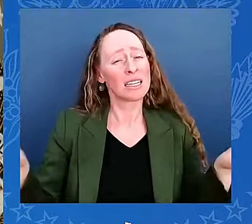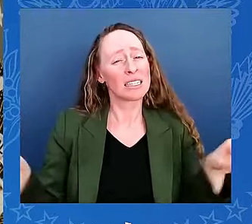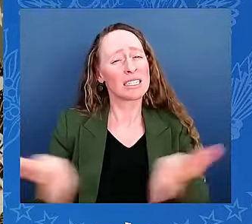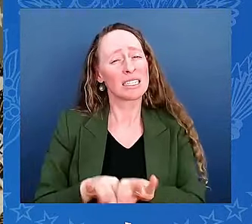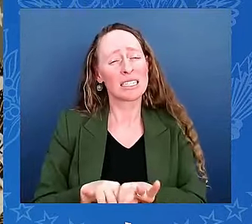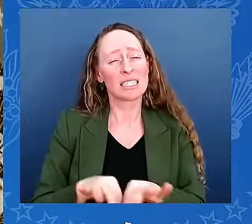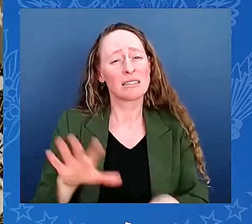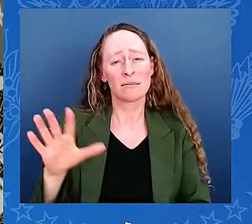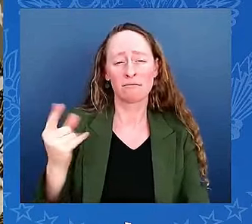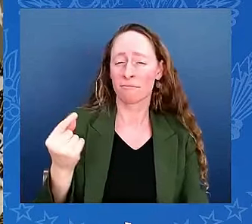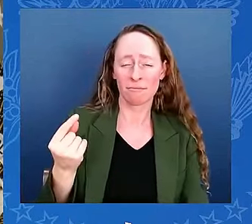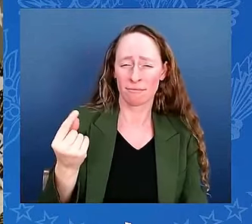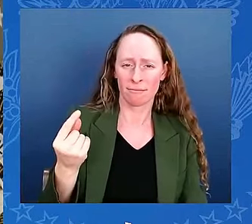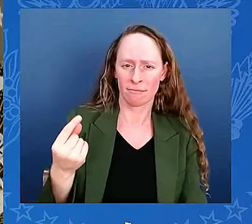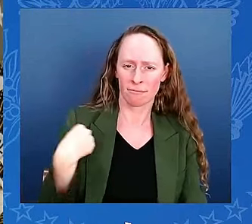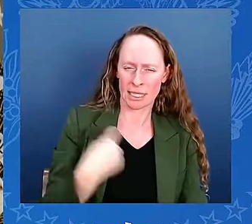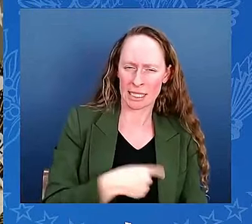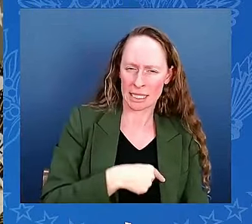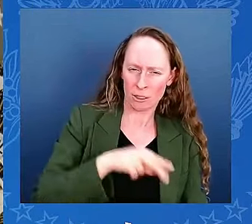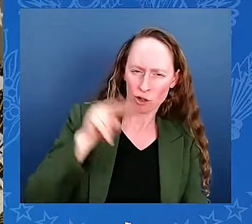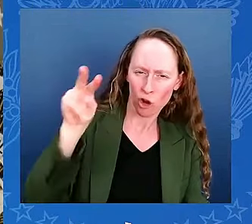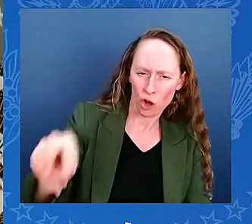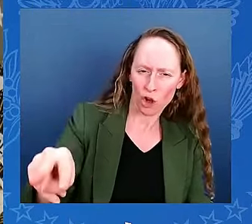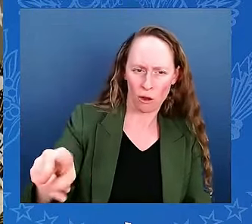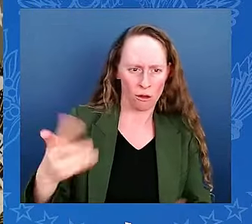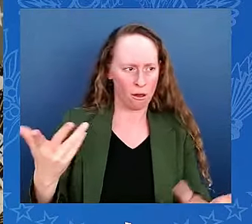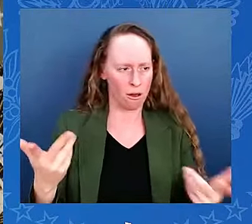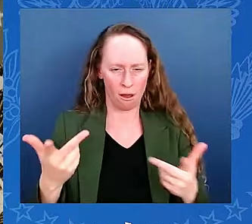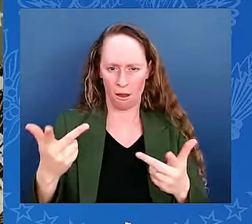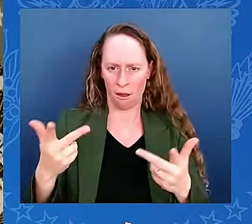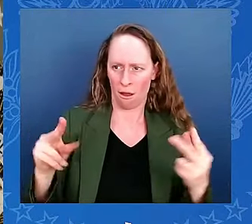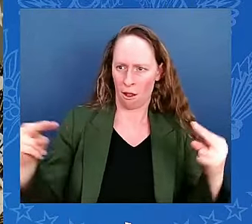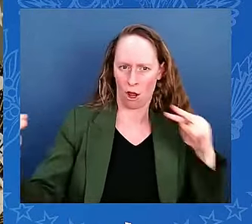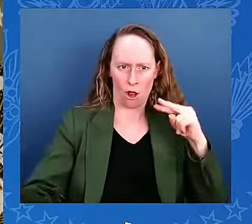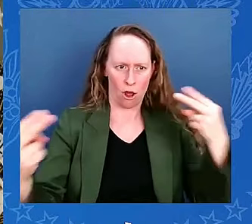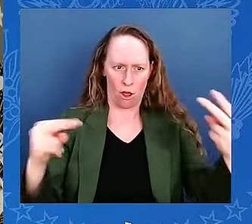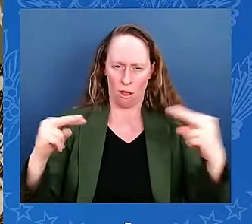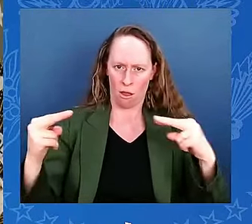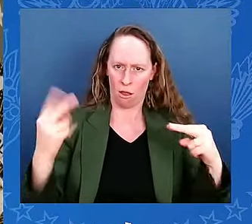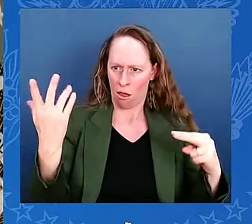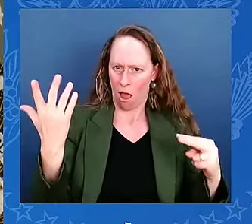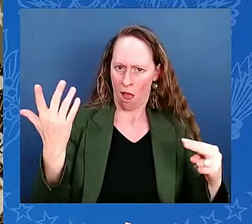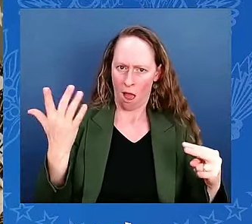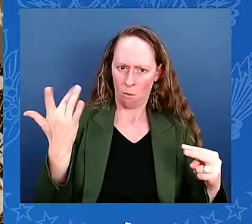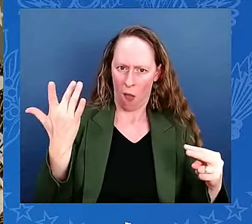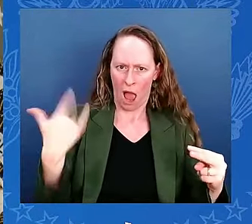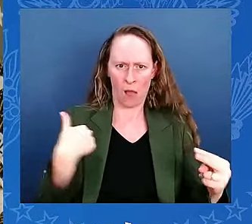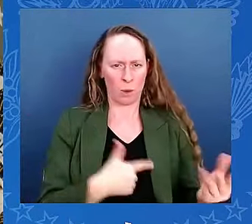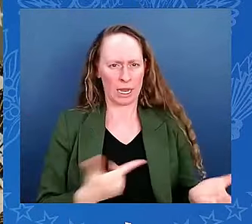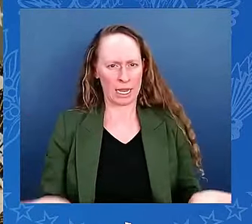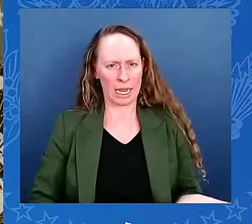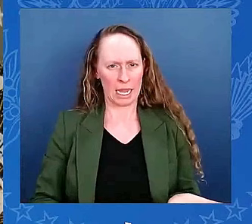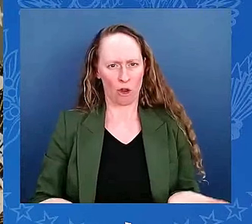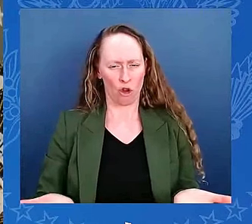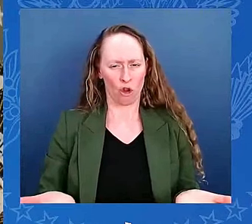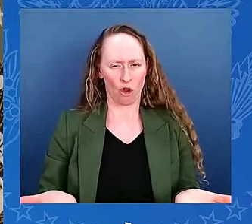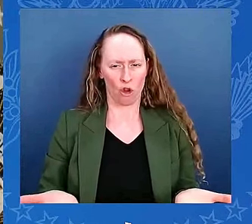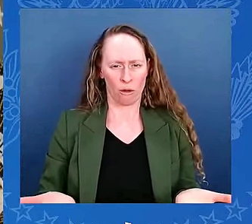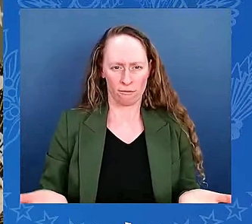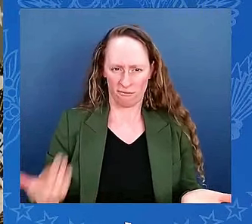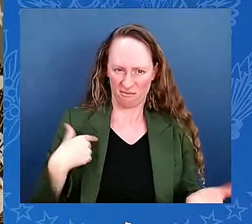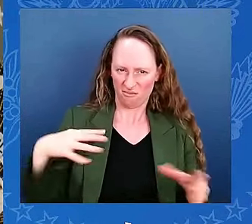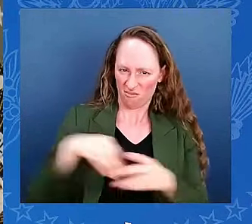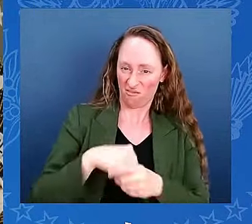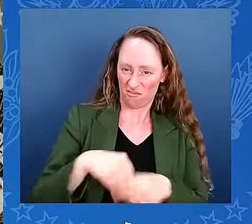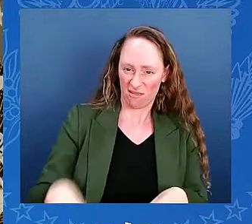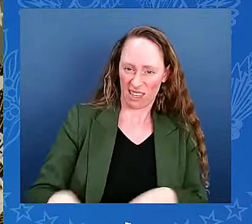here and why. For me, 50 years of public service comes — with that comes the clarity of confidence in America.